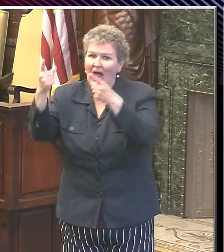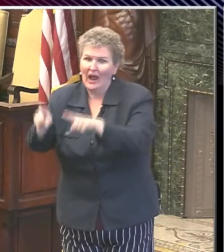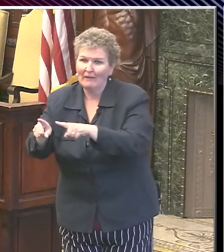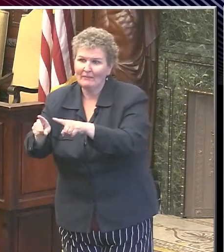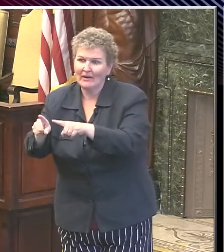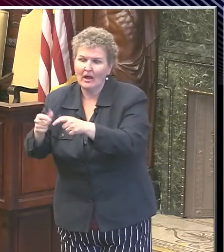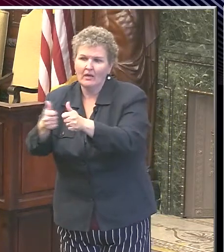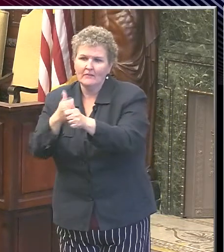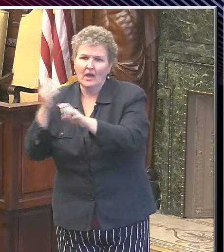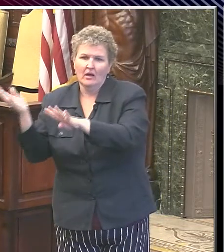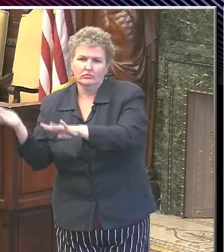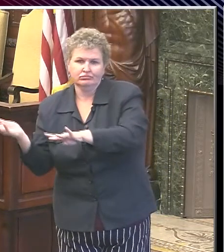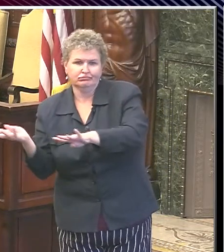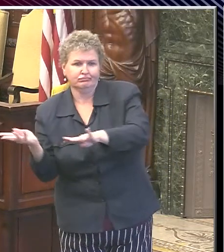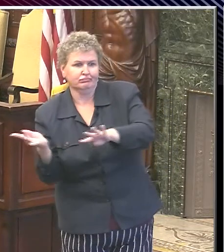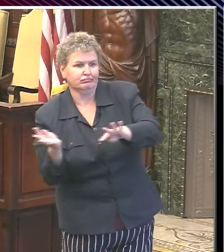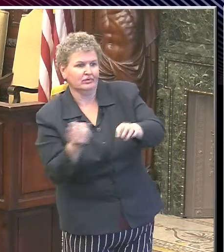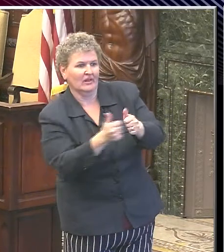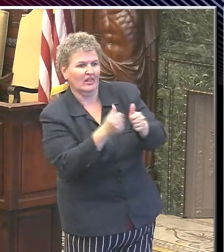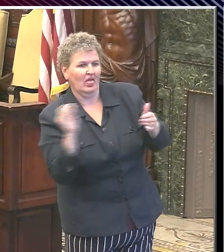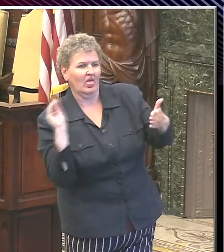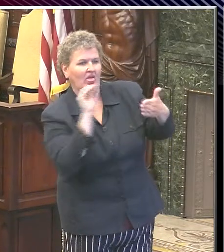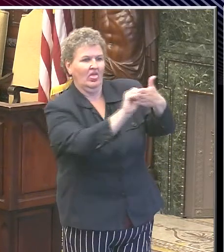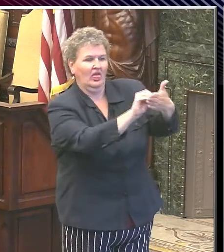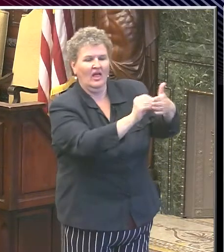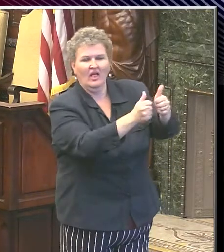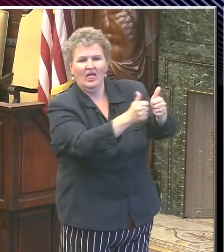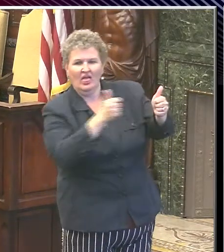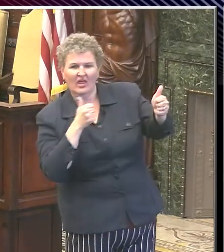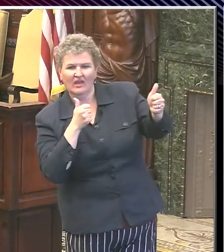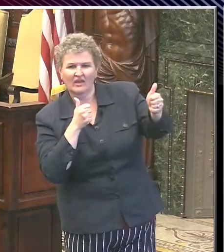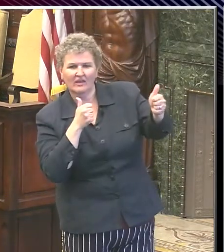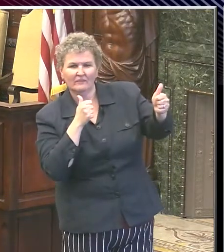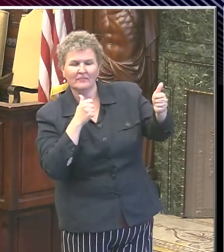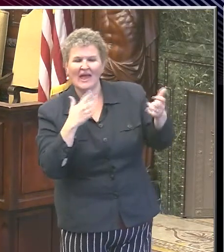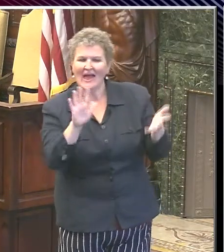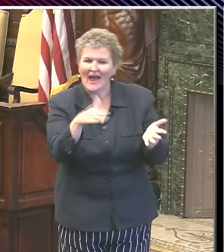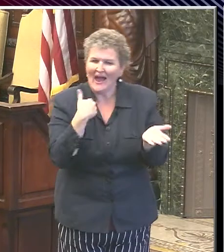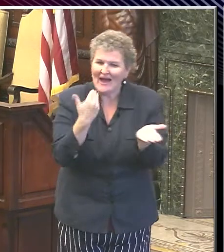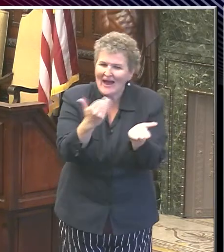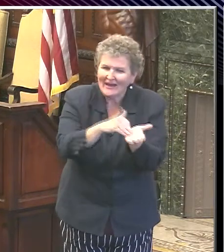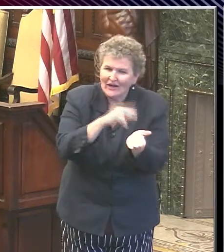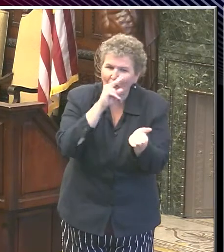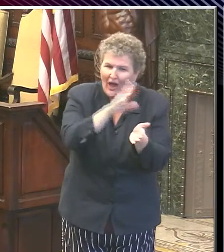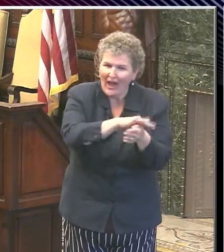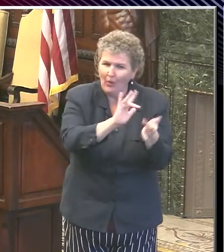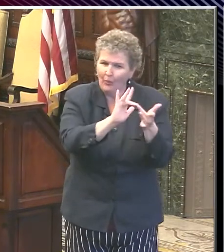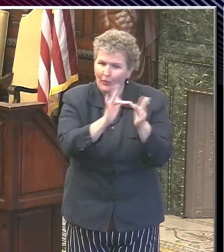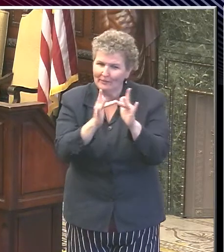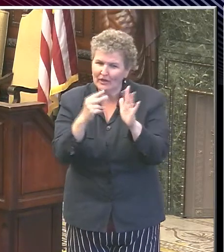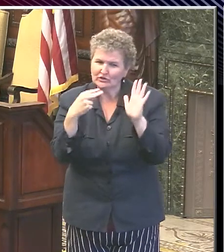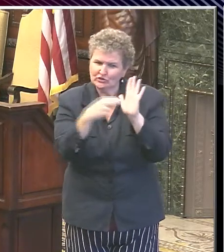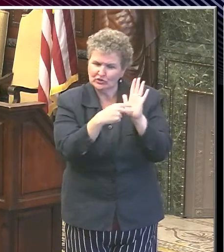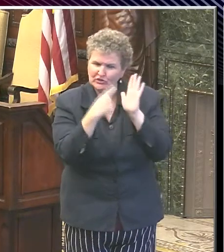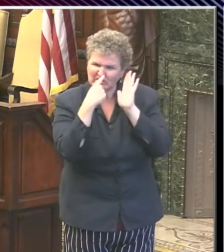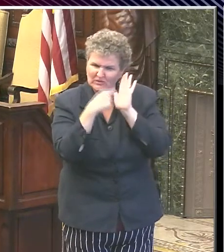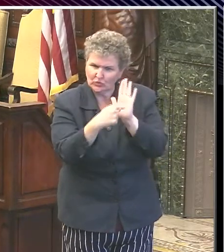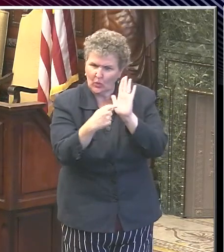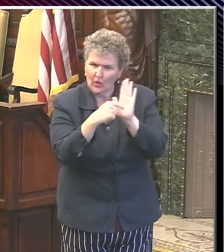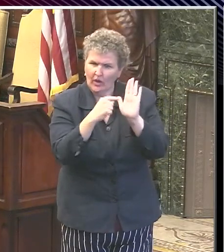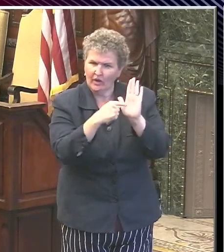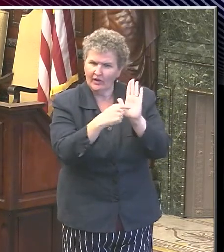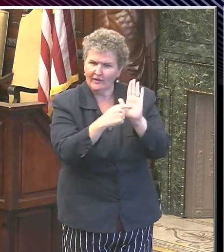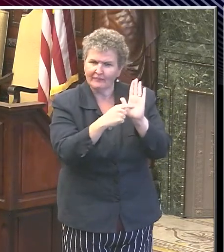so that's not the numbers I'm going to give you are not that much different from what's on the website. But what's on the website is a little bit of a